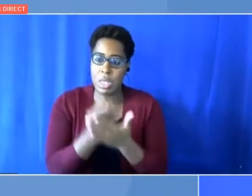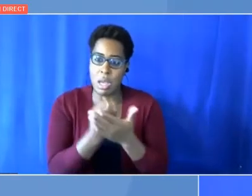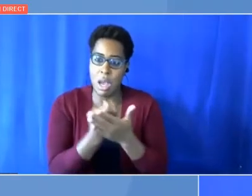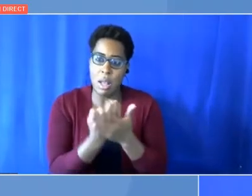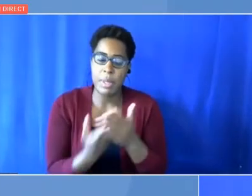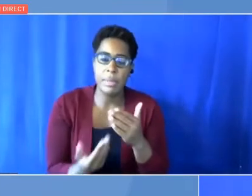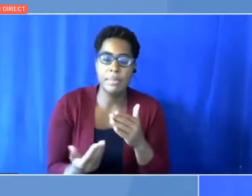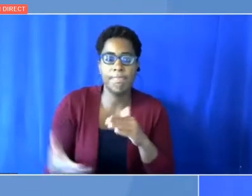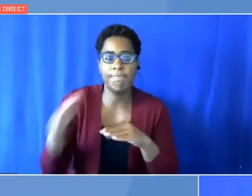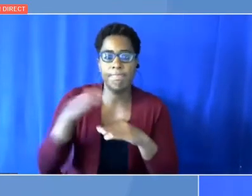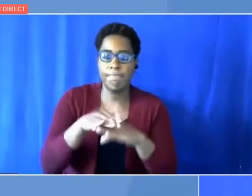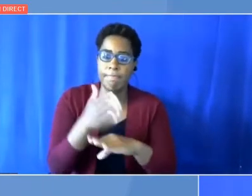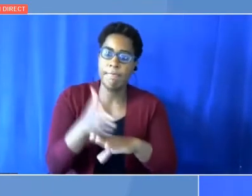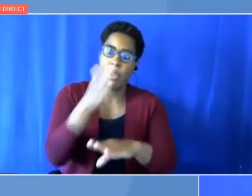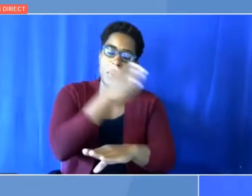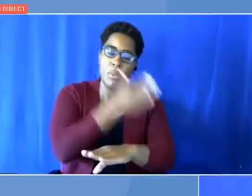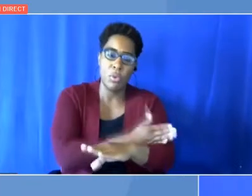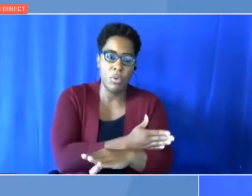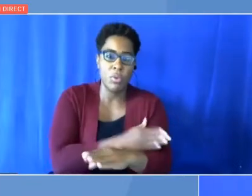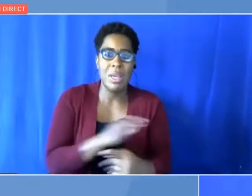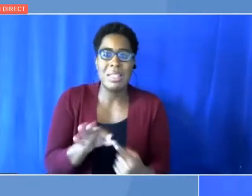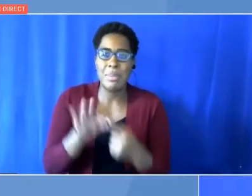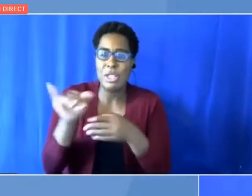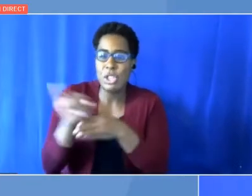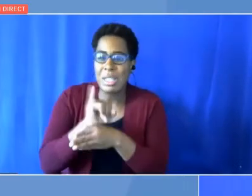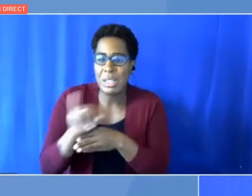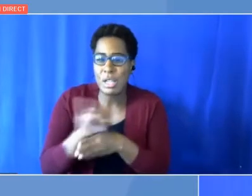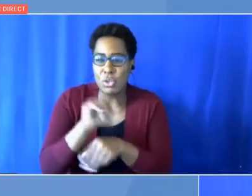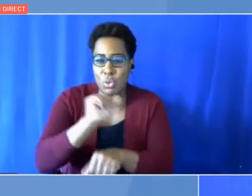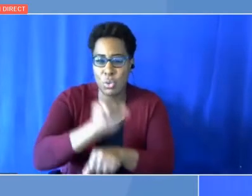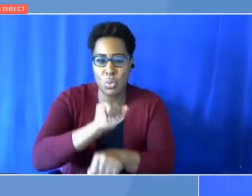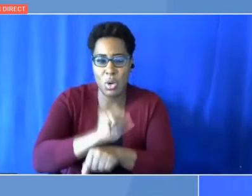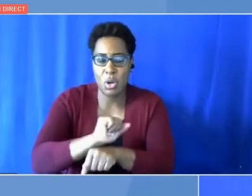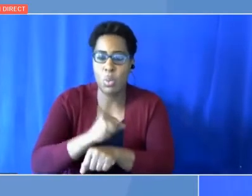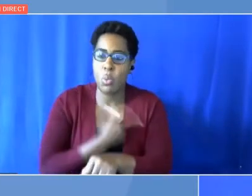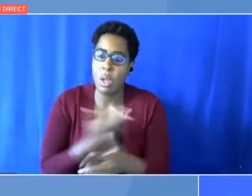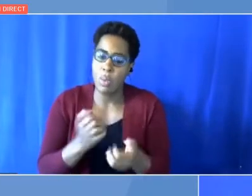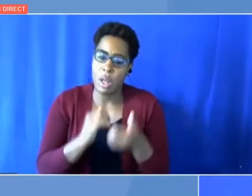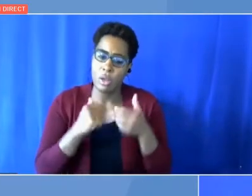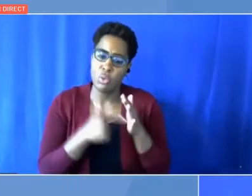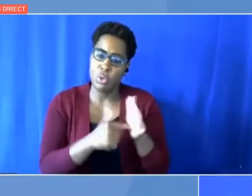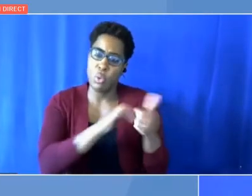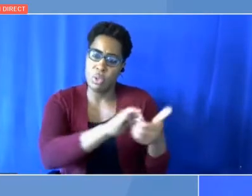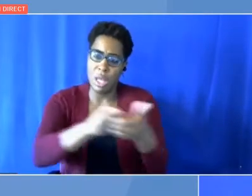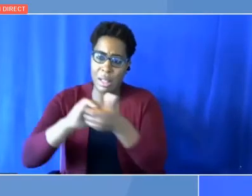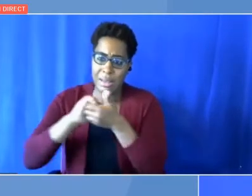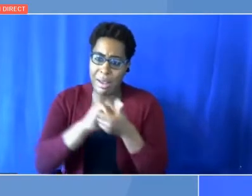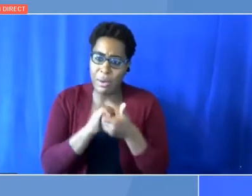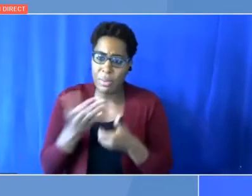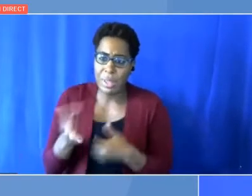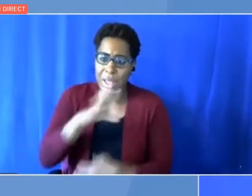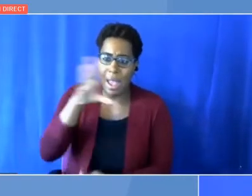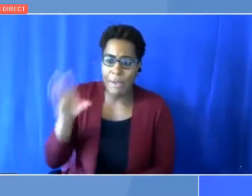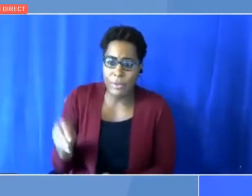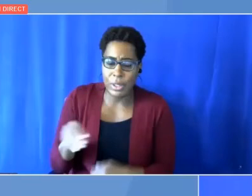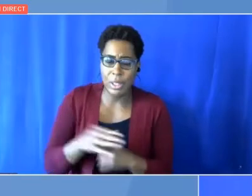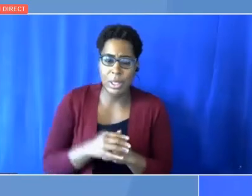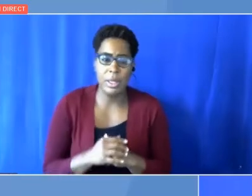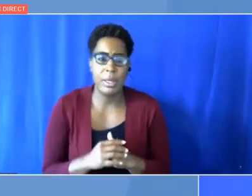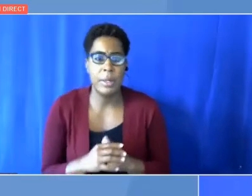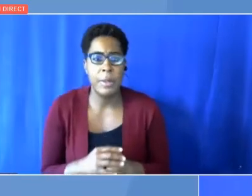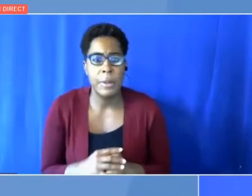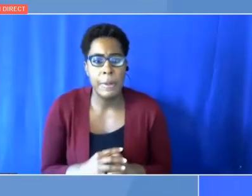especially to show solidarity with Africa, not to be prescriptive to the African